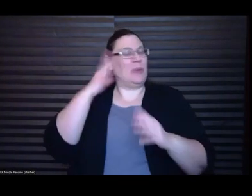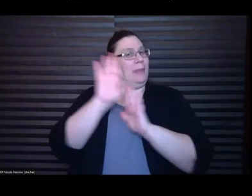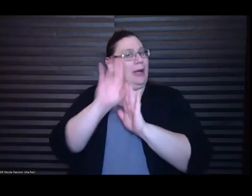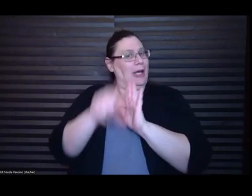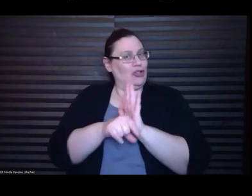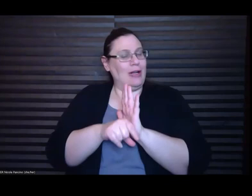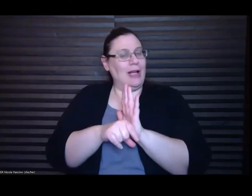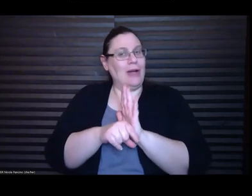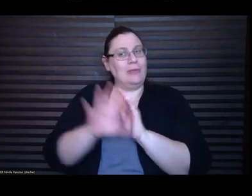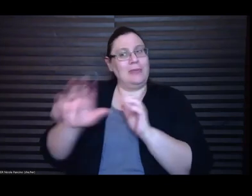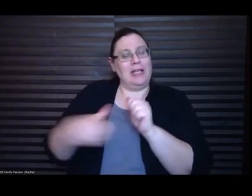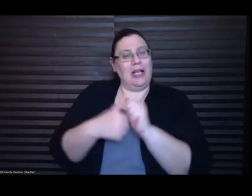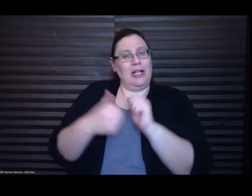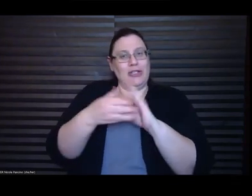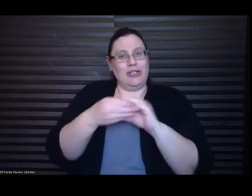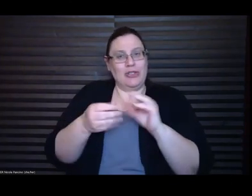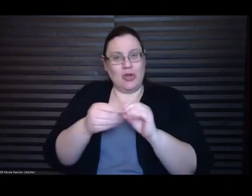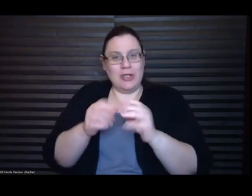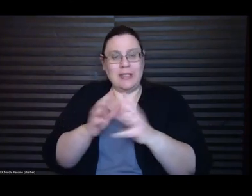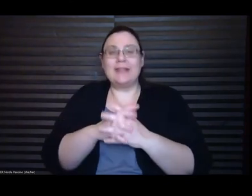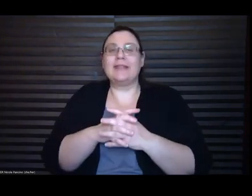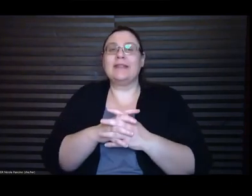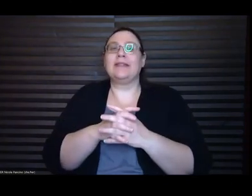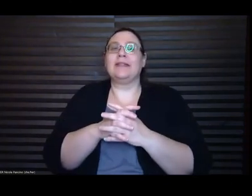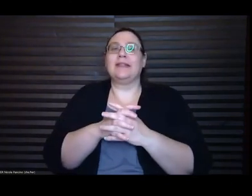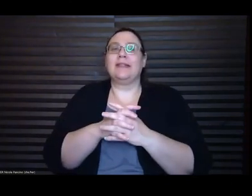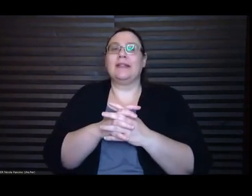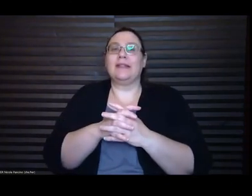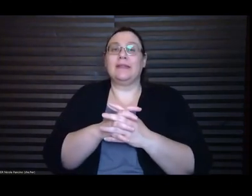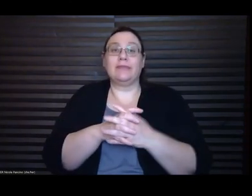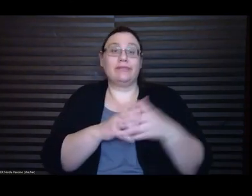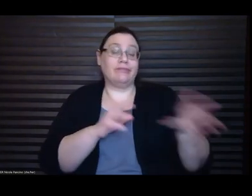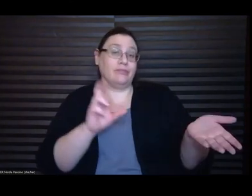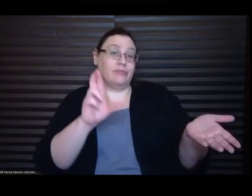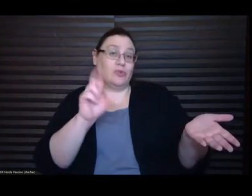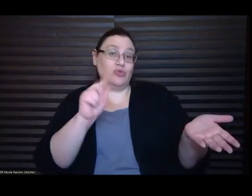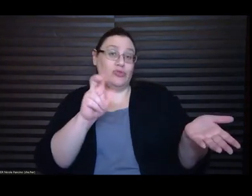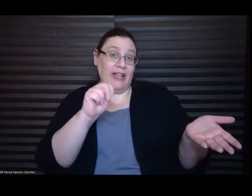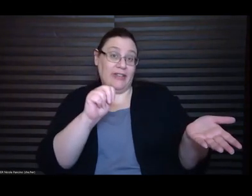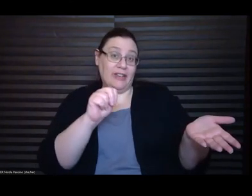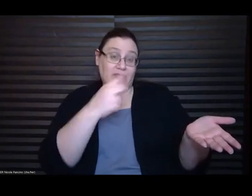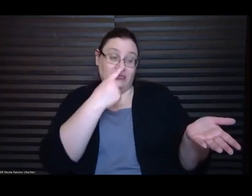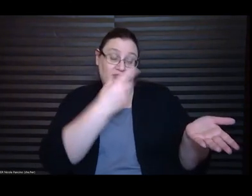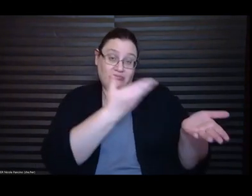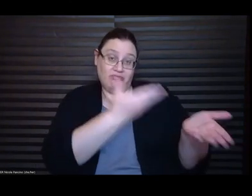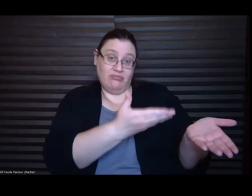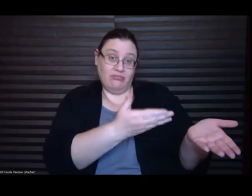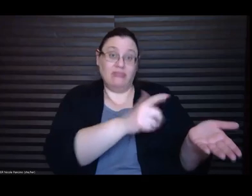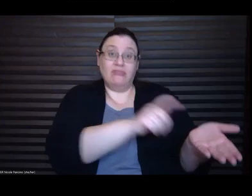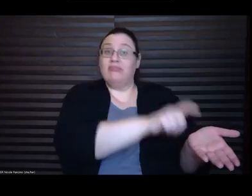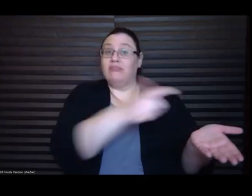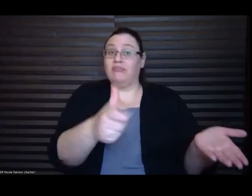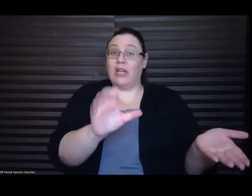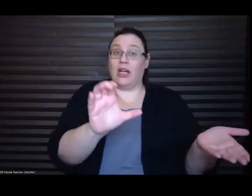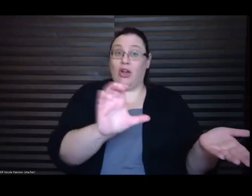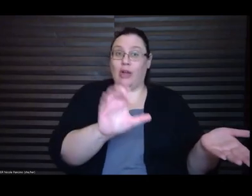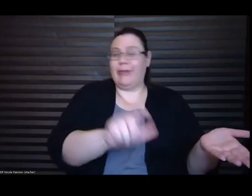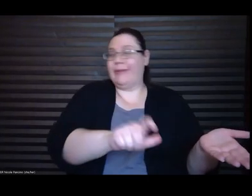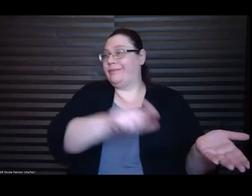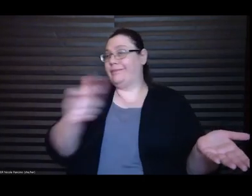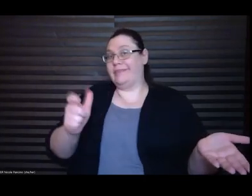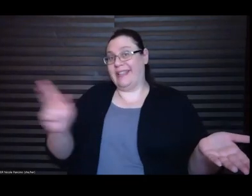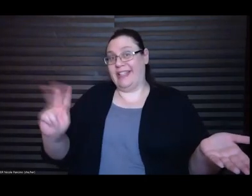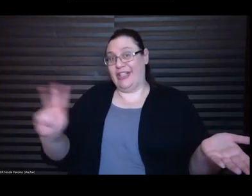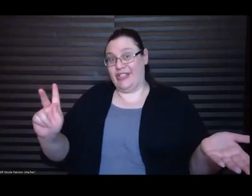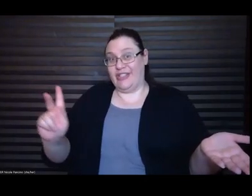Raven, we'll start with you and then Carmen and then Kirsten. Raven, figured I would just start straight from the beginning,